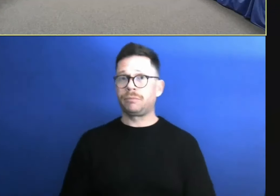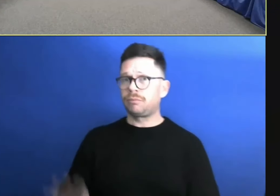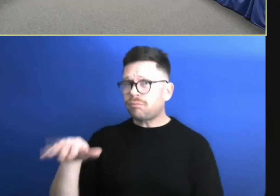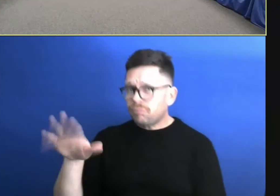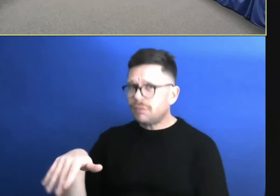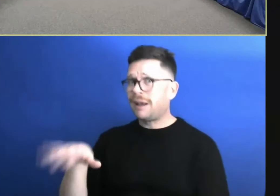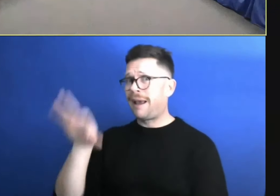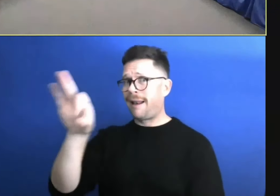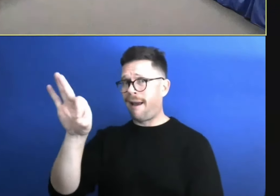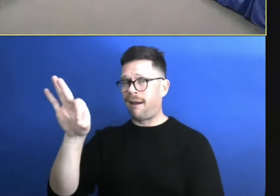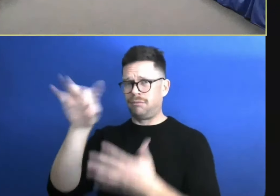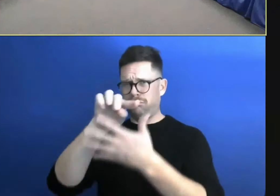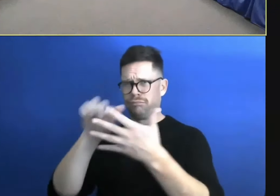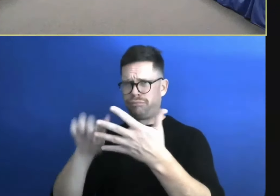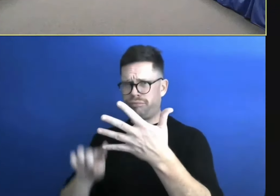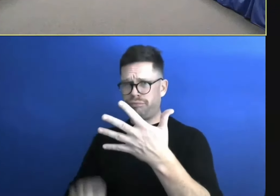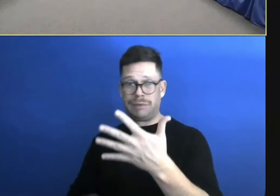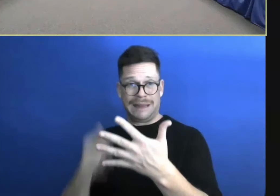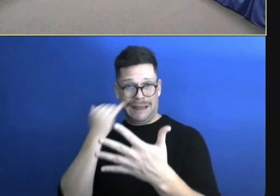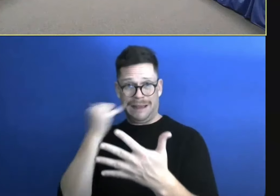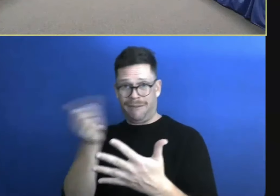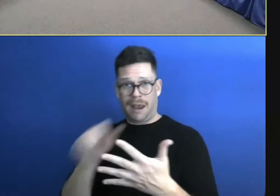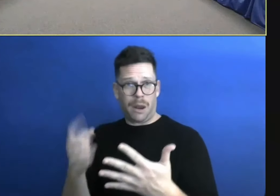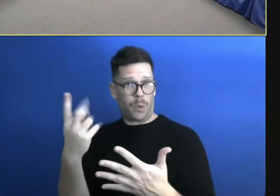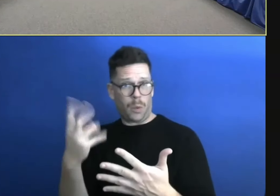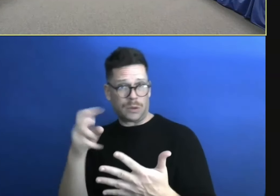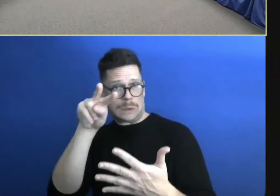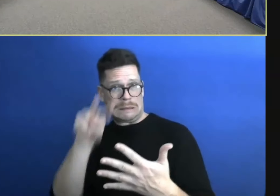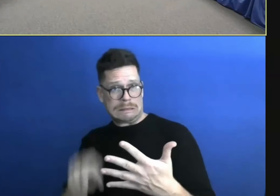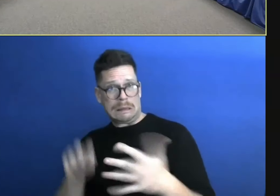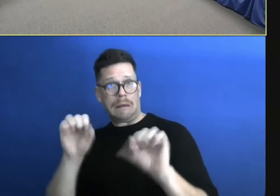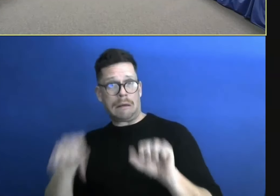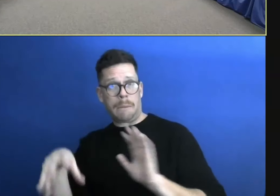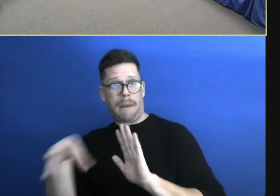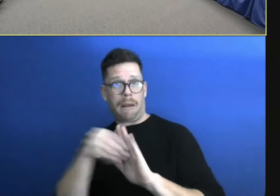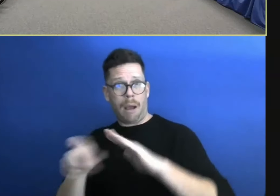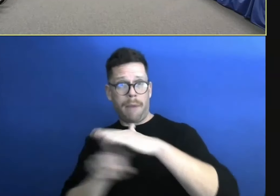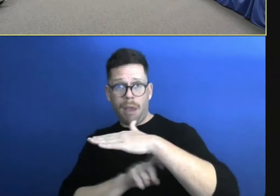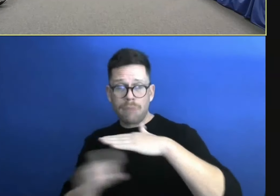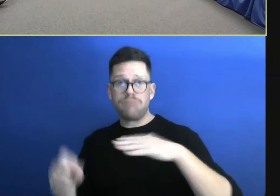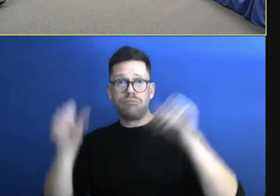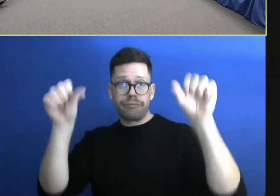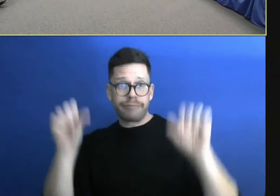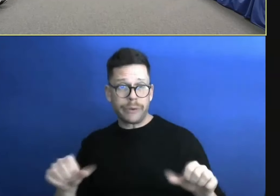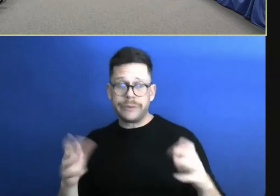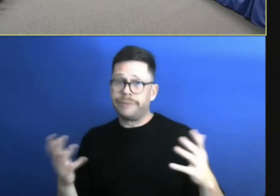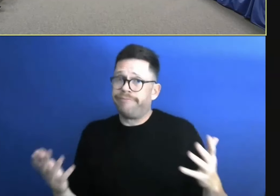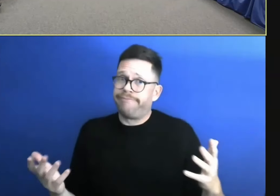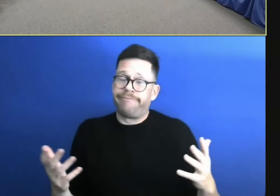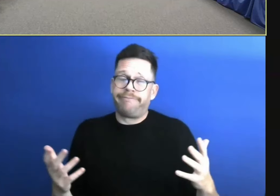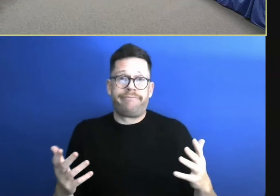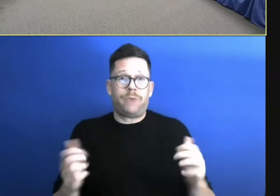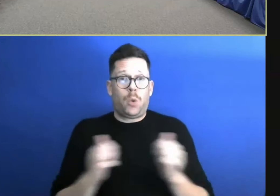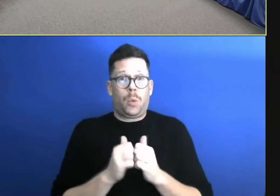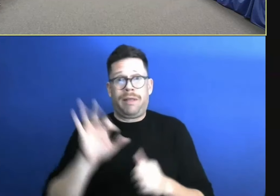it, I have to read copies, put it at each school or whatever. Um, this, this meeting will, with, from my experience with nine